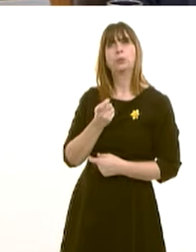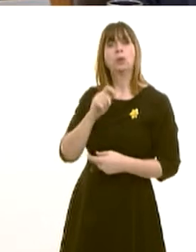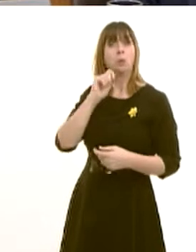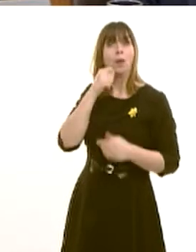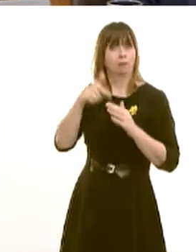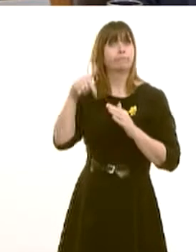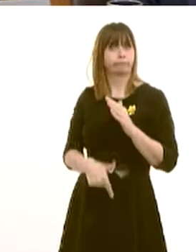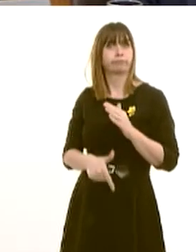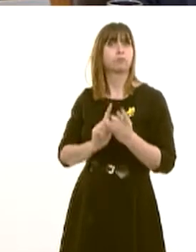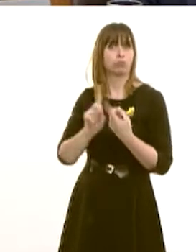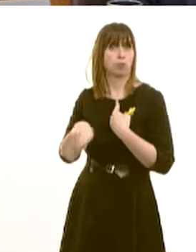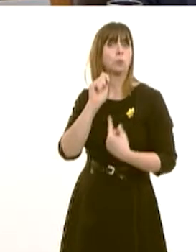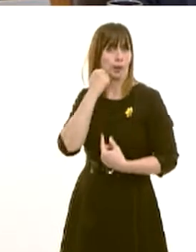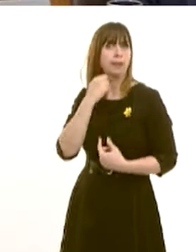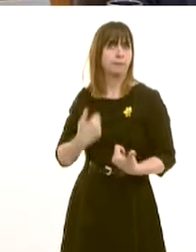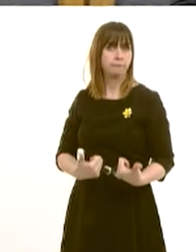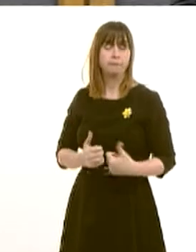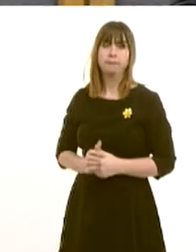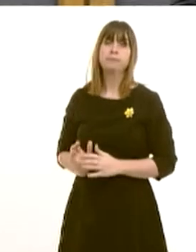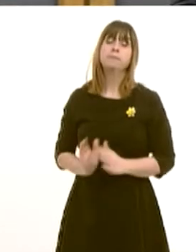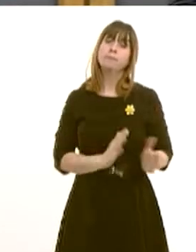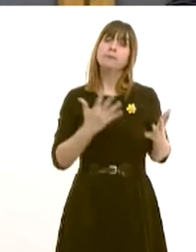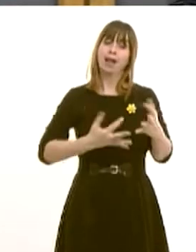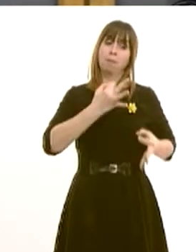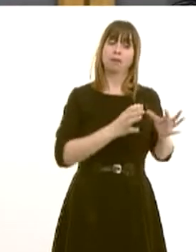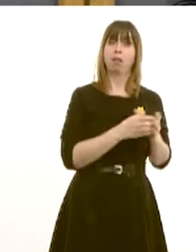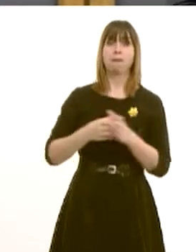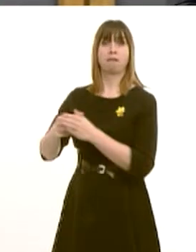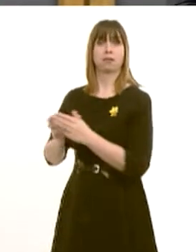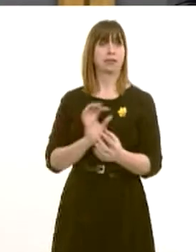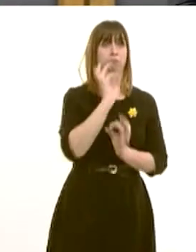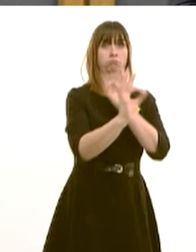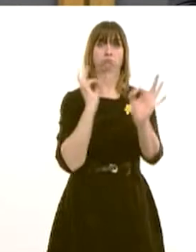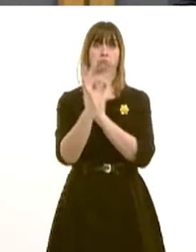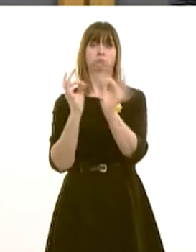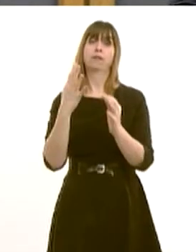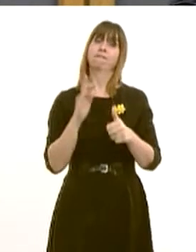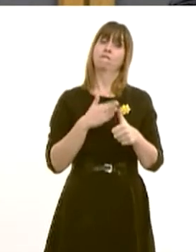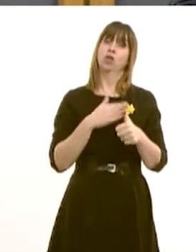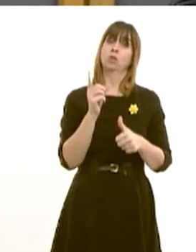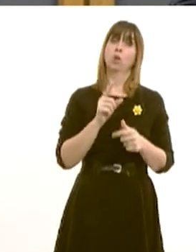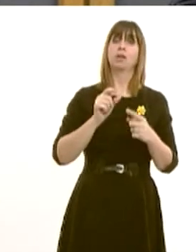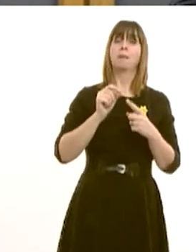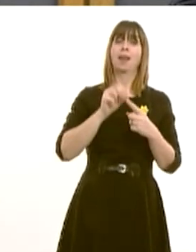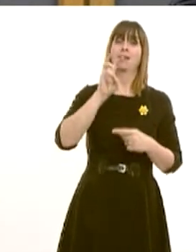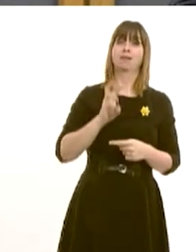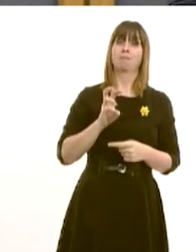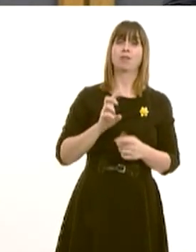manner. We now move to questions for the party leaders, and first this afternoon, Leader of Plaid Cremory, Liam Wood.